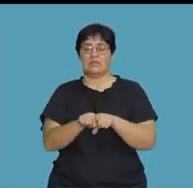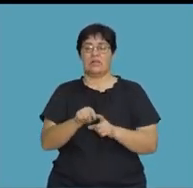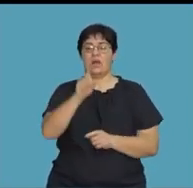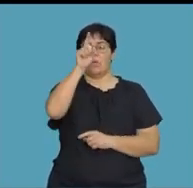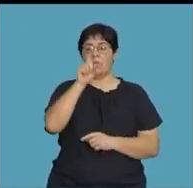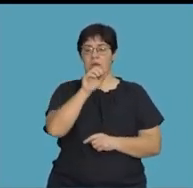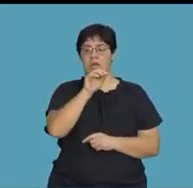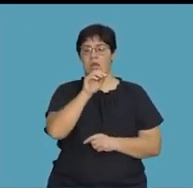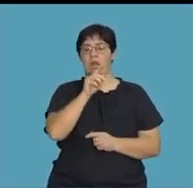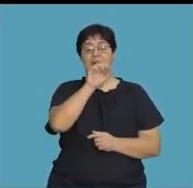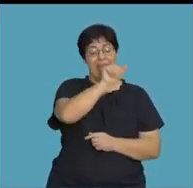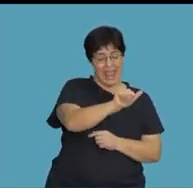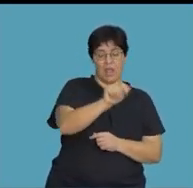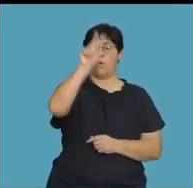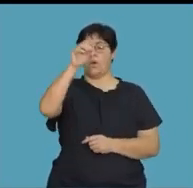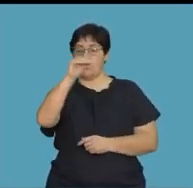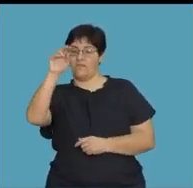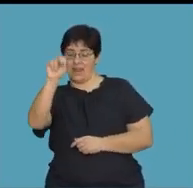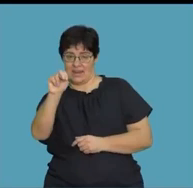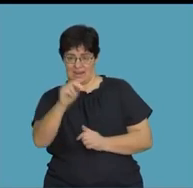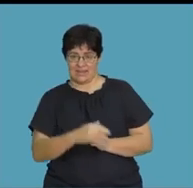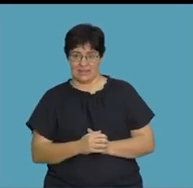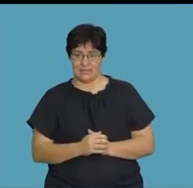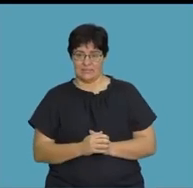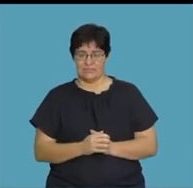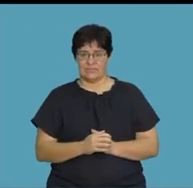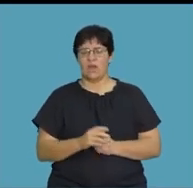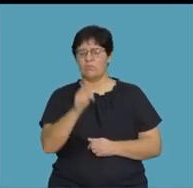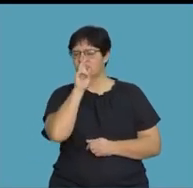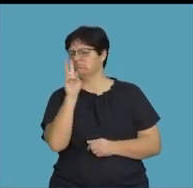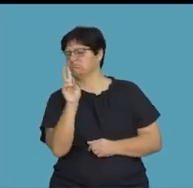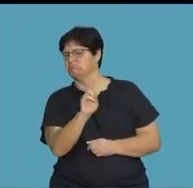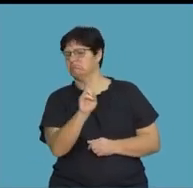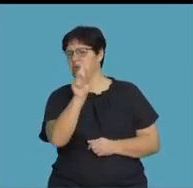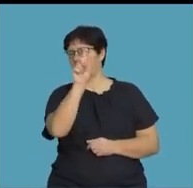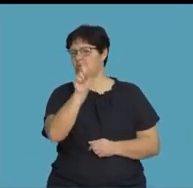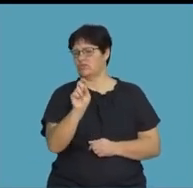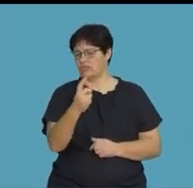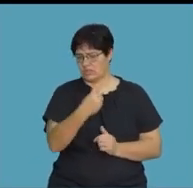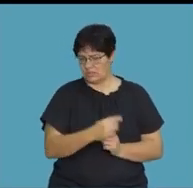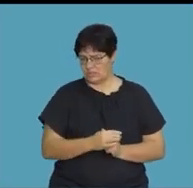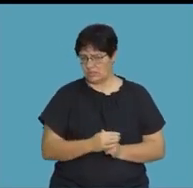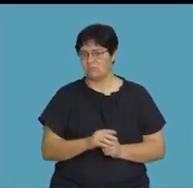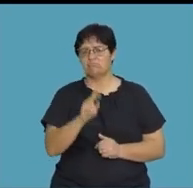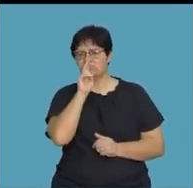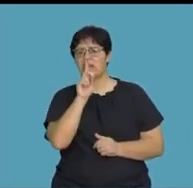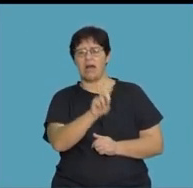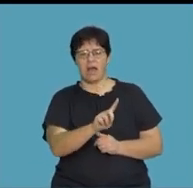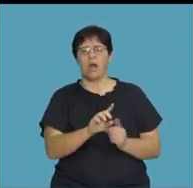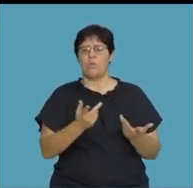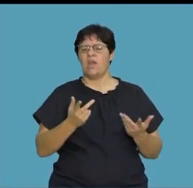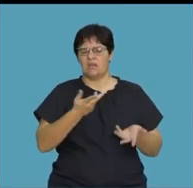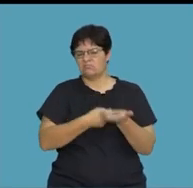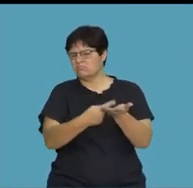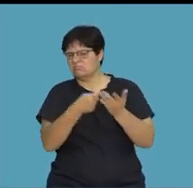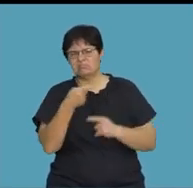as a to the exponent of 1 over n. But we're going to look at some questions to try and see exactly what is